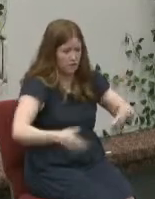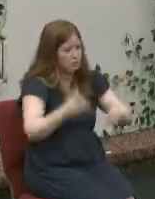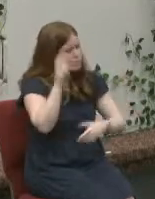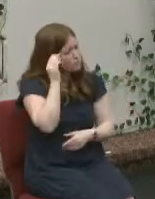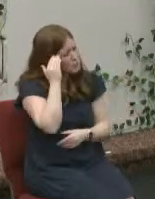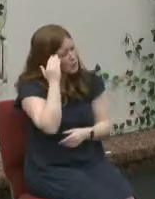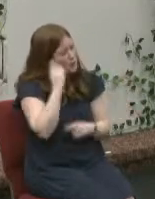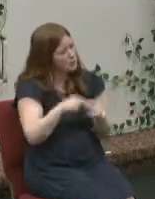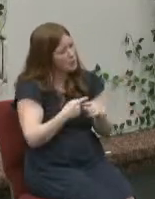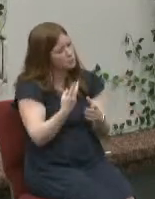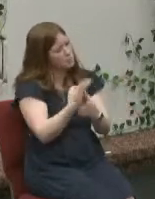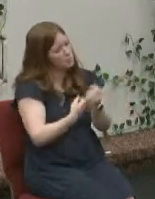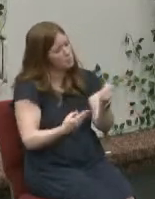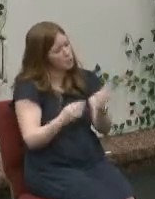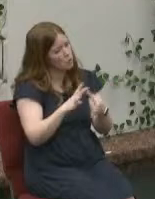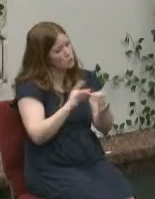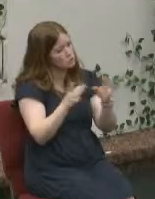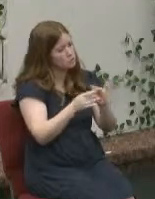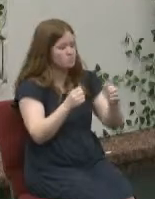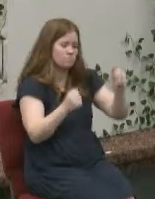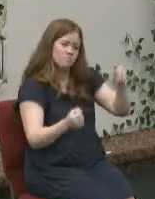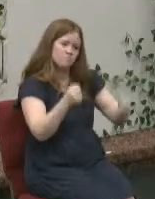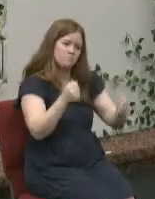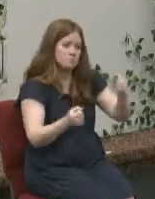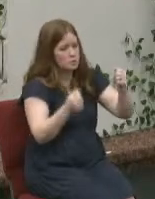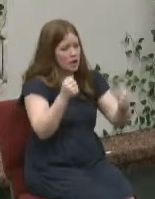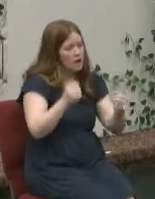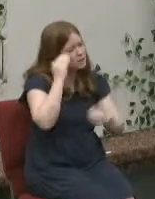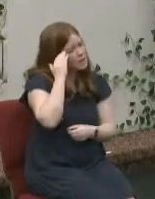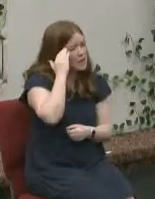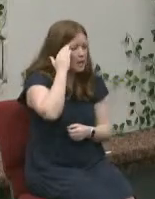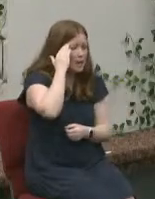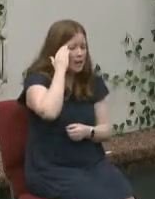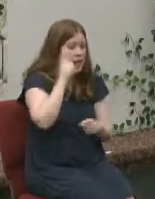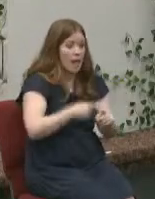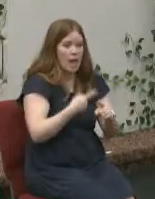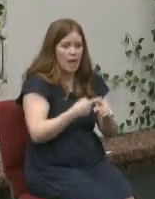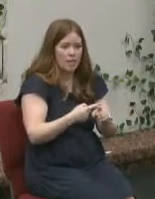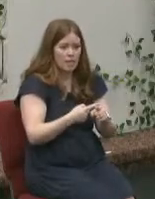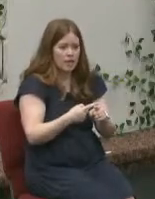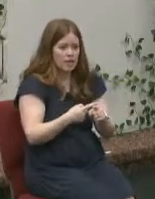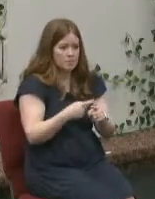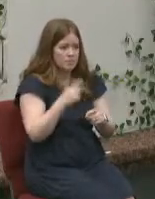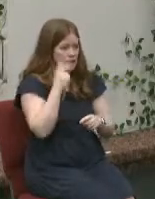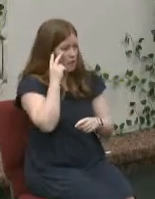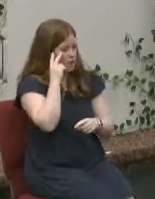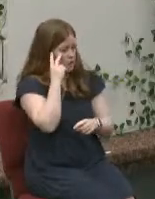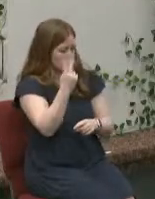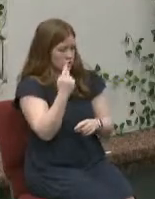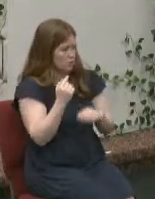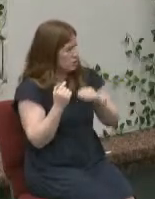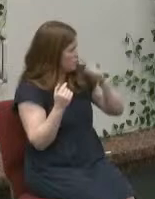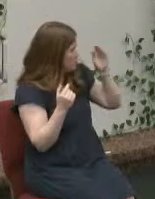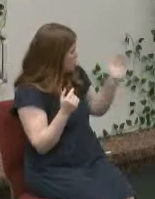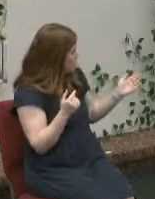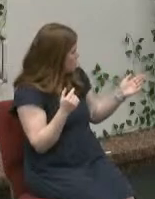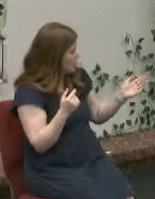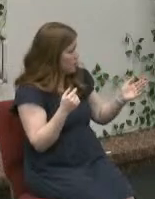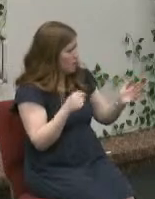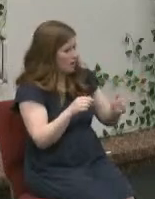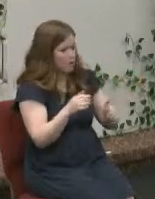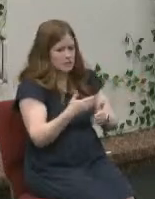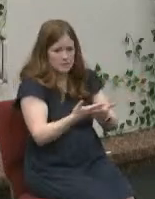and he was driving along just having a great time and all of a sudden he just caught out of the peripheral vision he saw